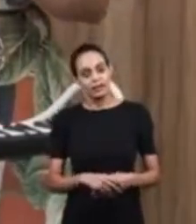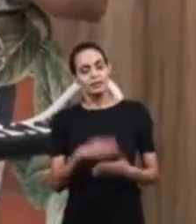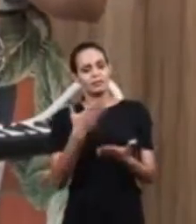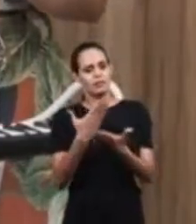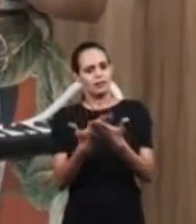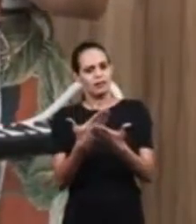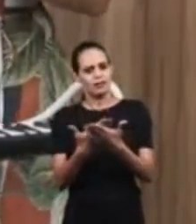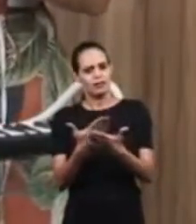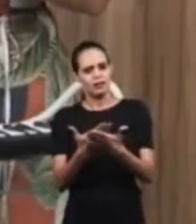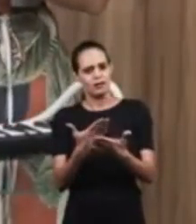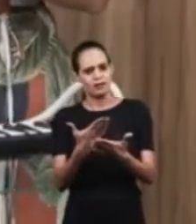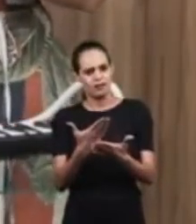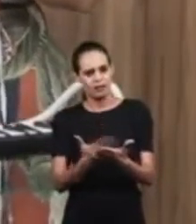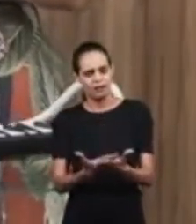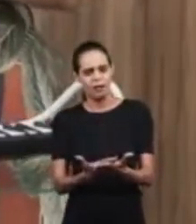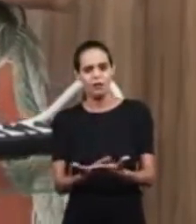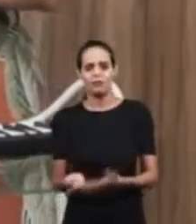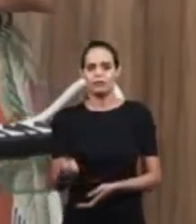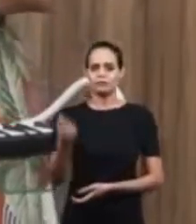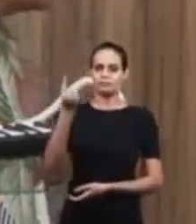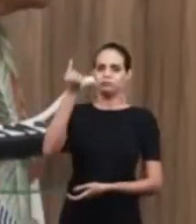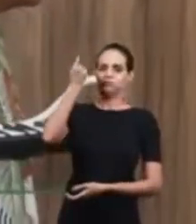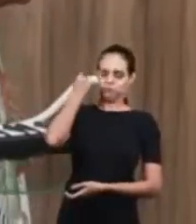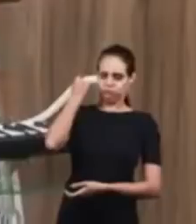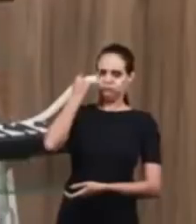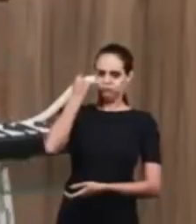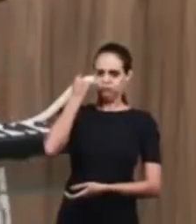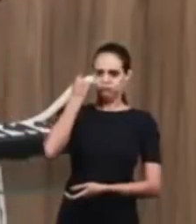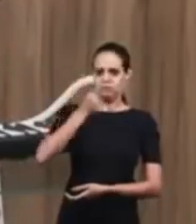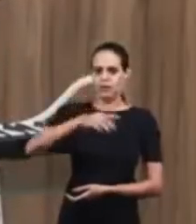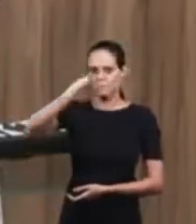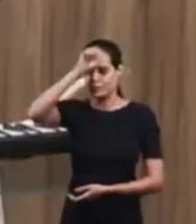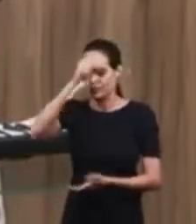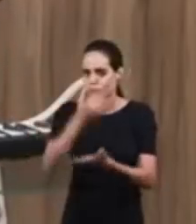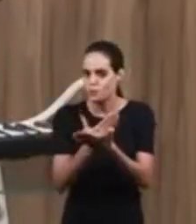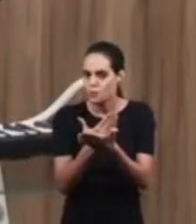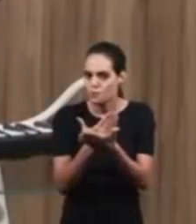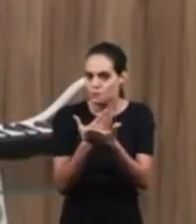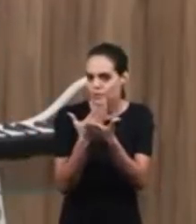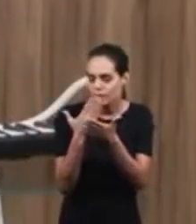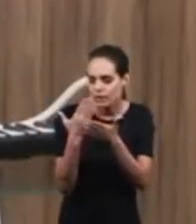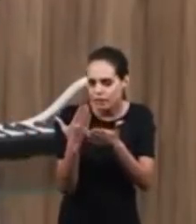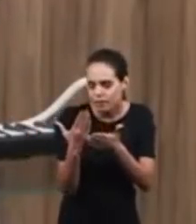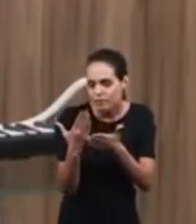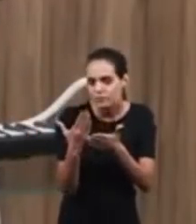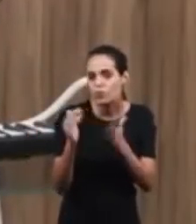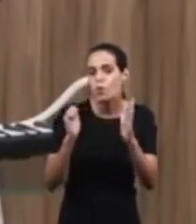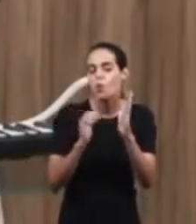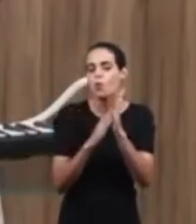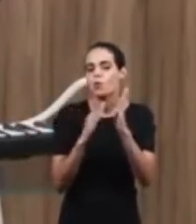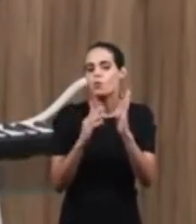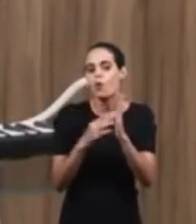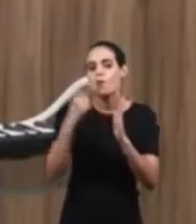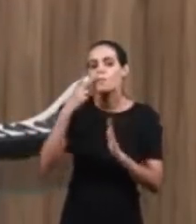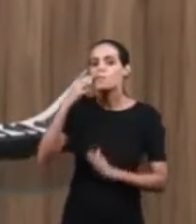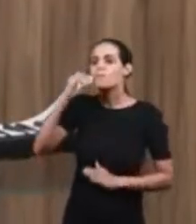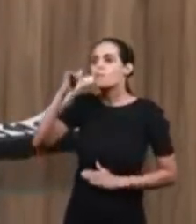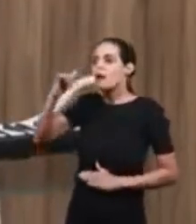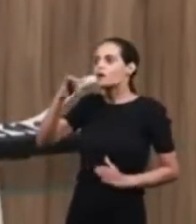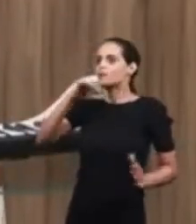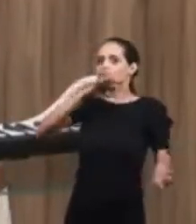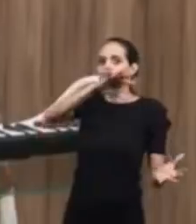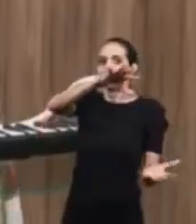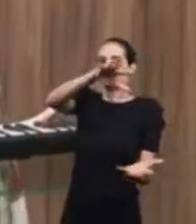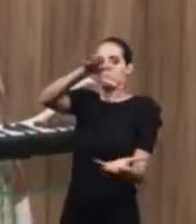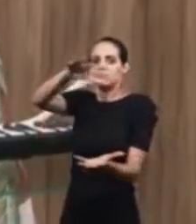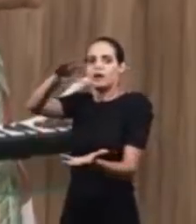easier version of the introduction of the song, Lord, Your Beauty fills me with amazement. But we did not mention what